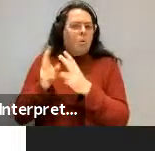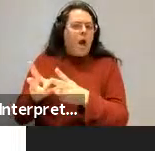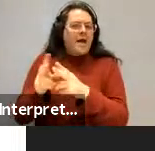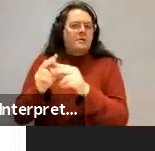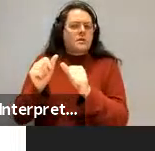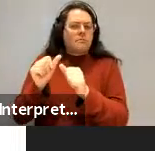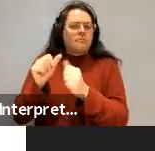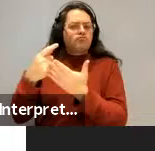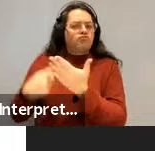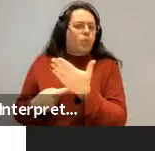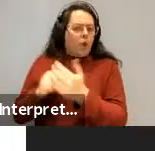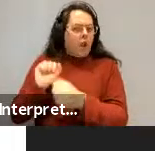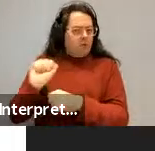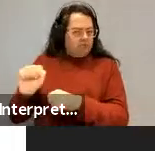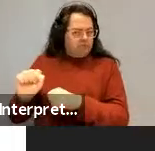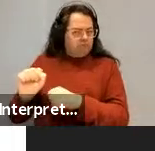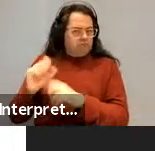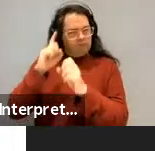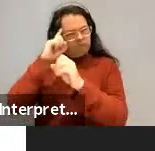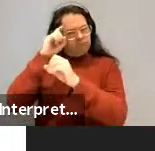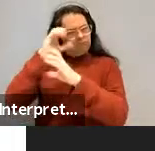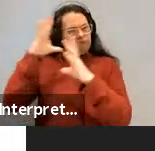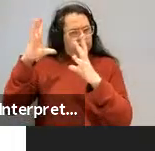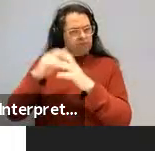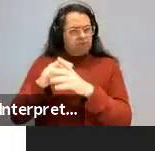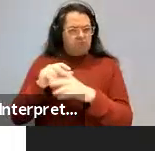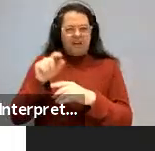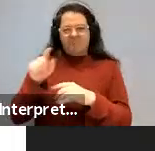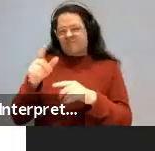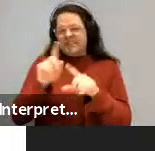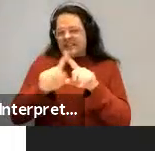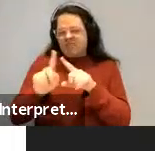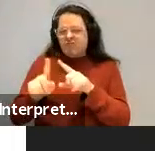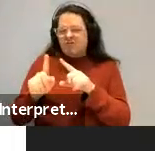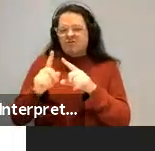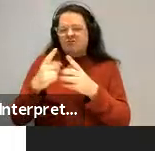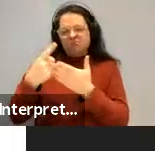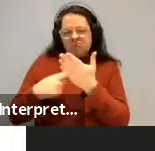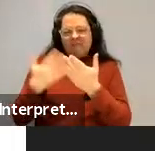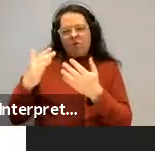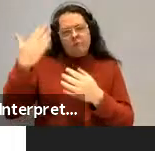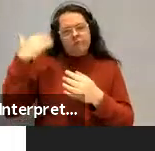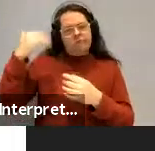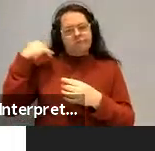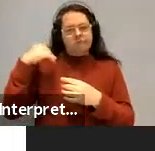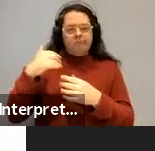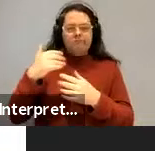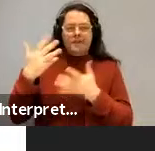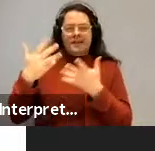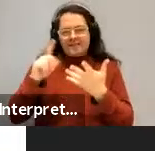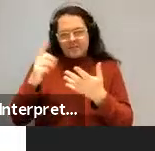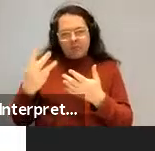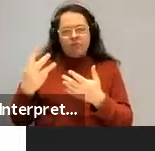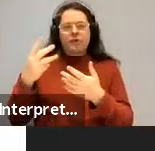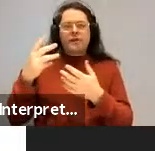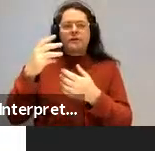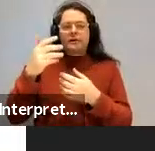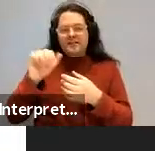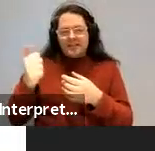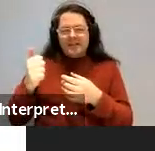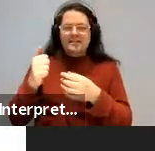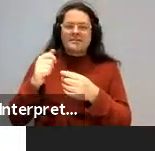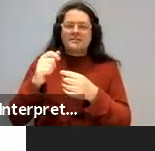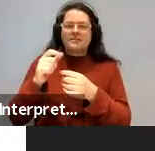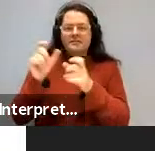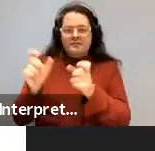And those are like, one idea is old here is subjacency or barriers to movement. And, uh, there's other, maybe more recent